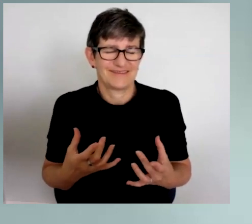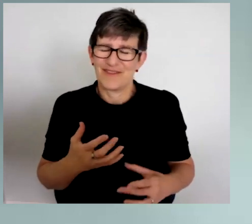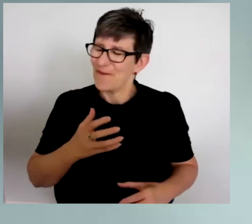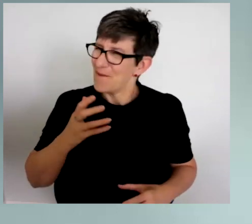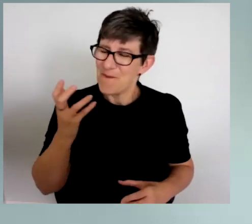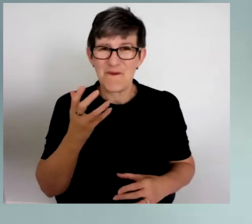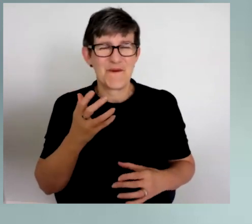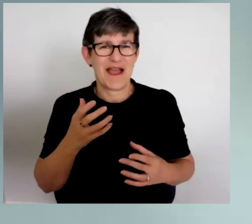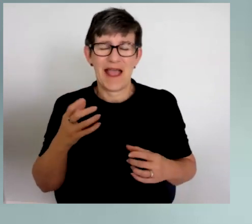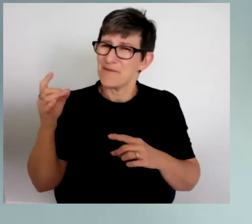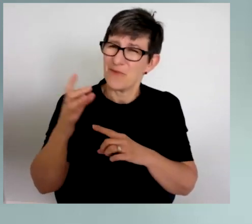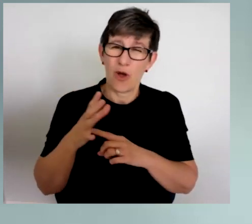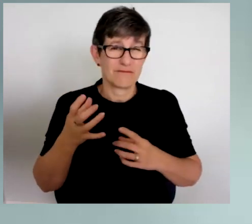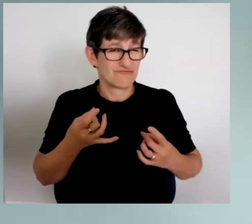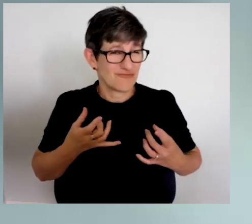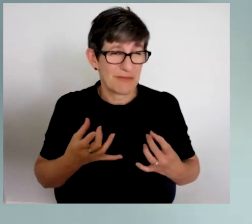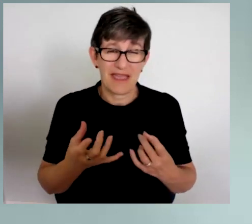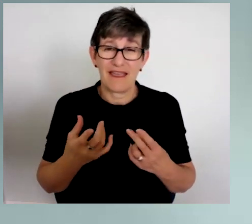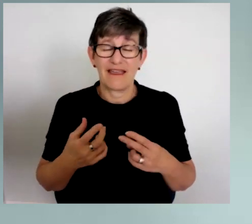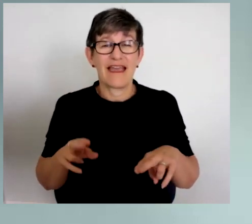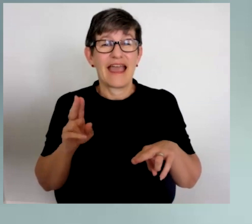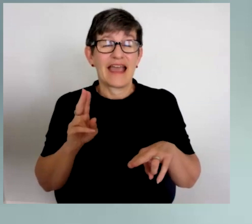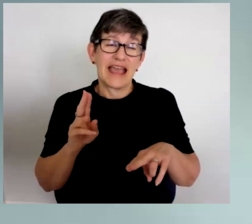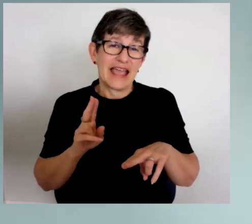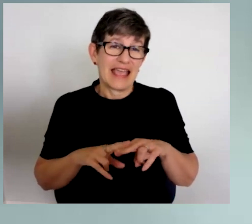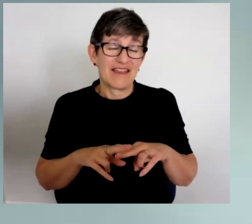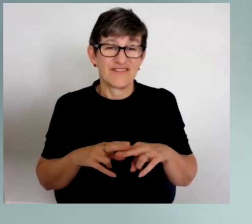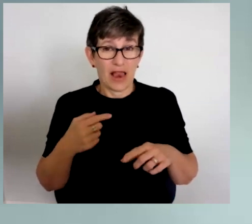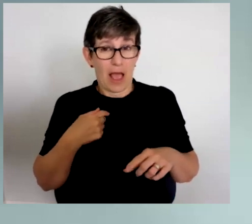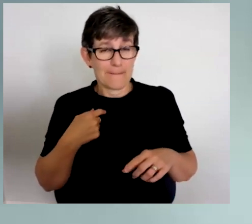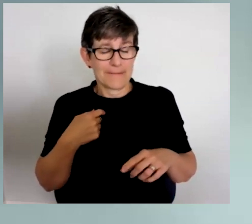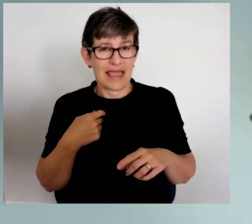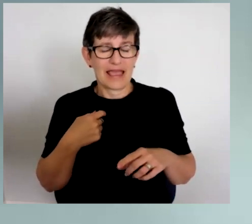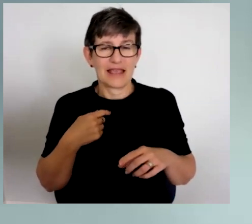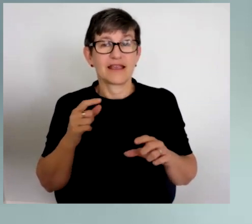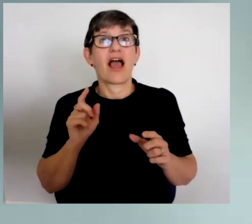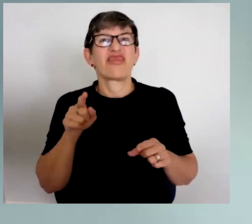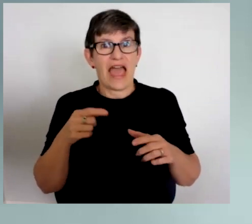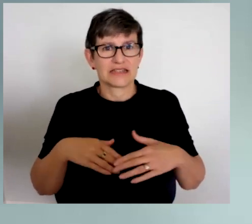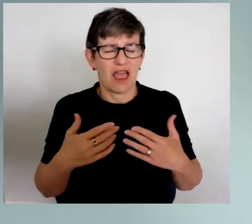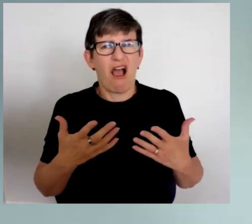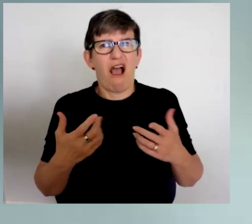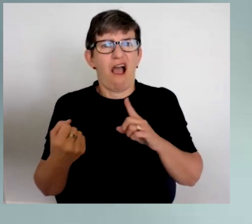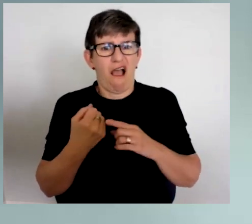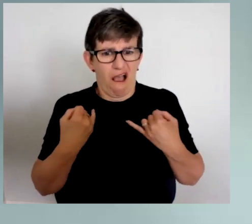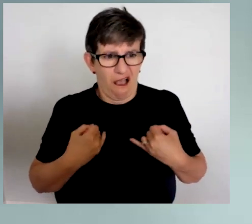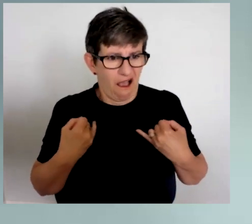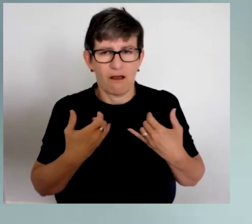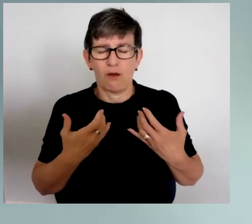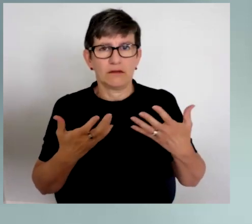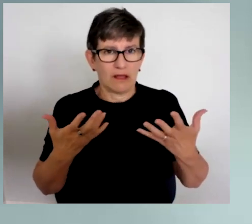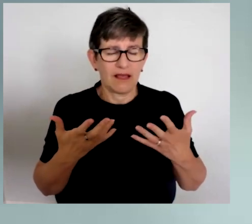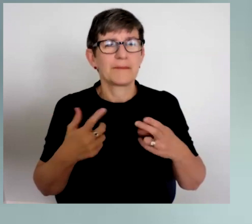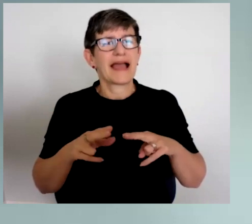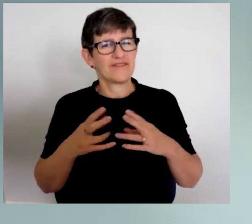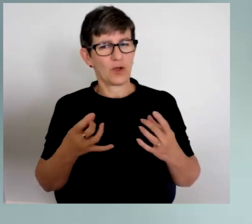important to be prepared so that if you're not at your best on a given day, you can still do the advocacy that needs to be done. The